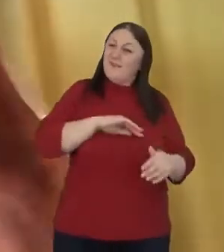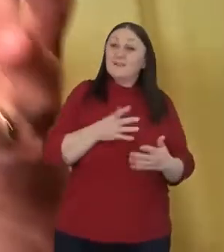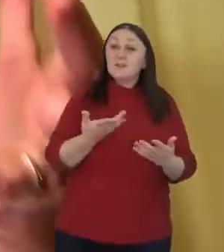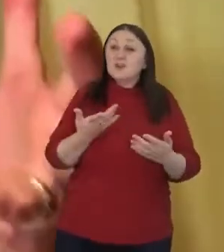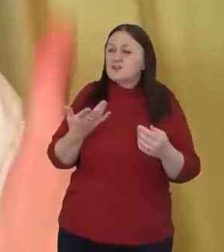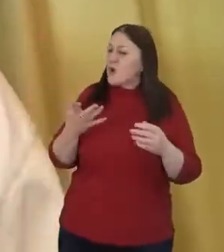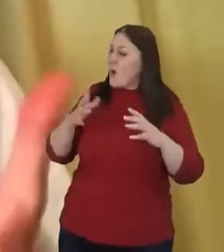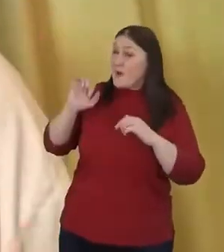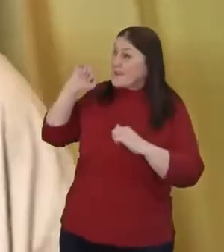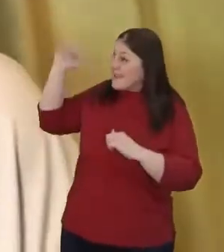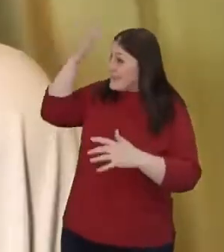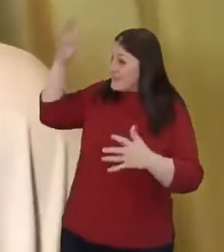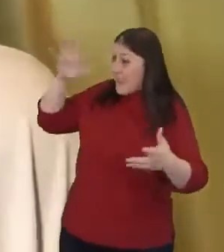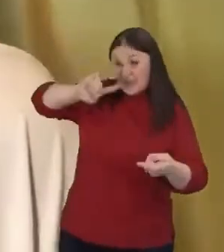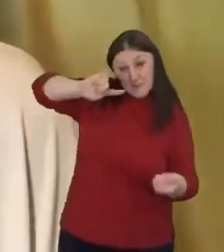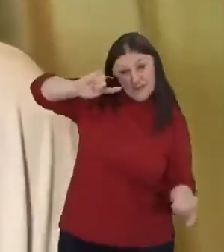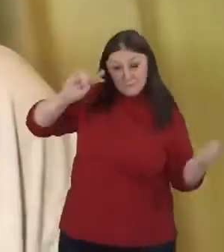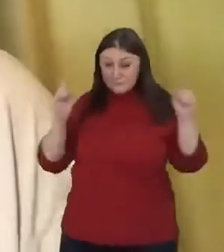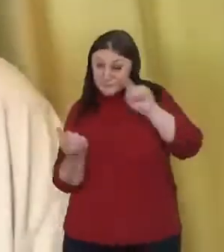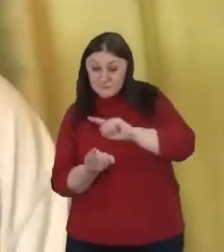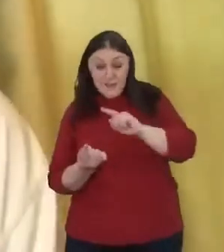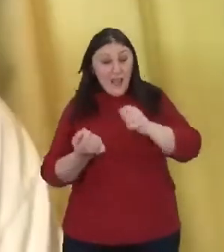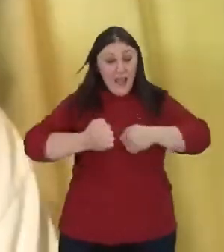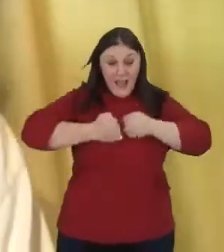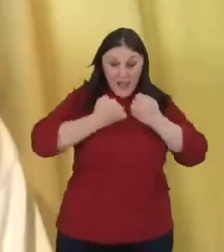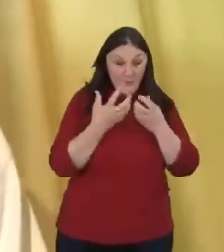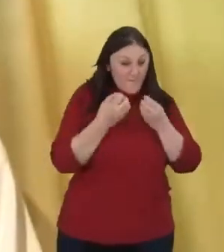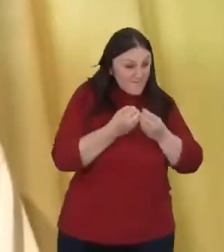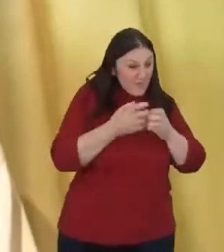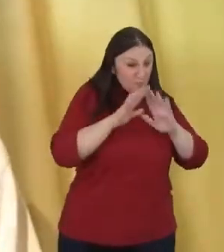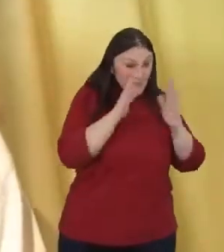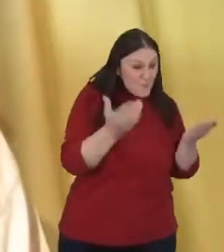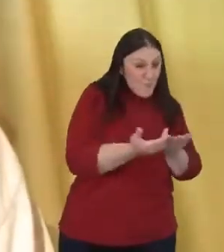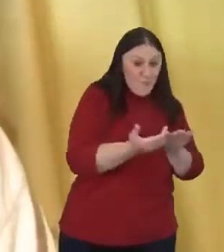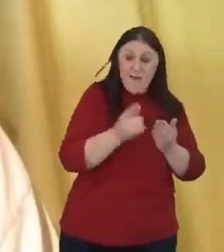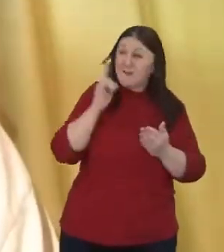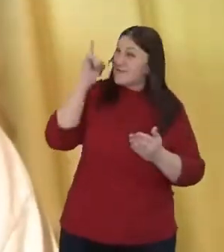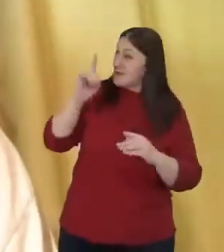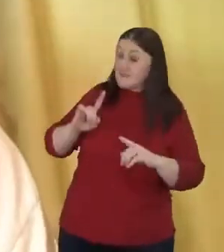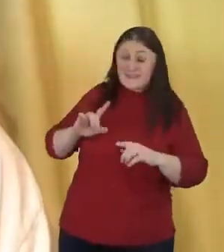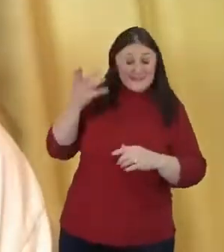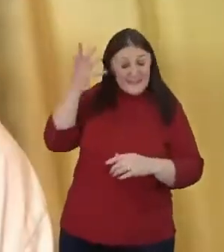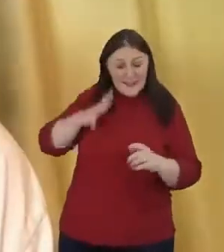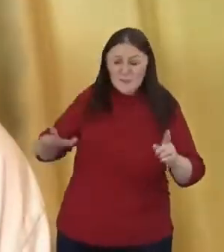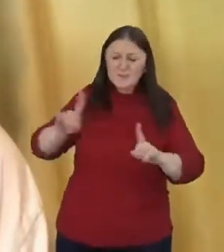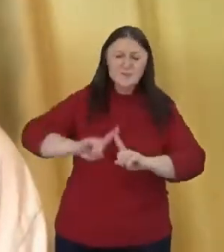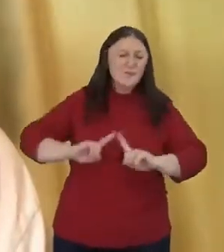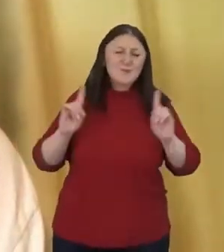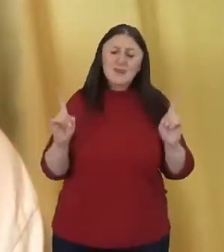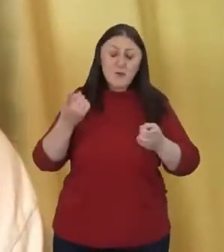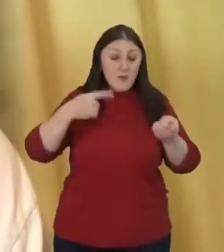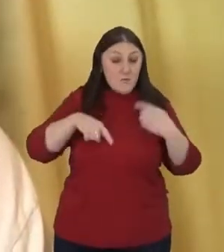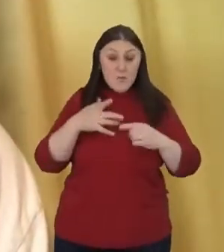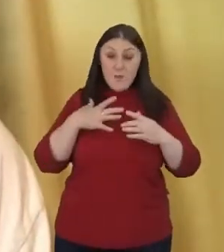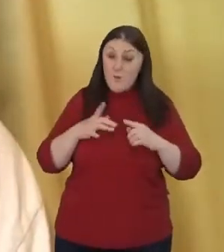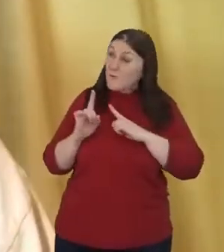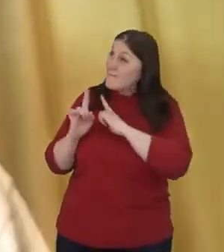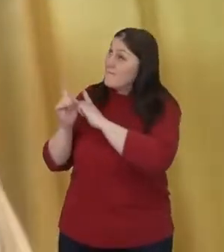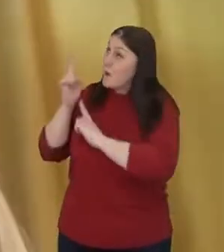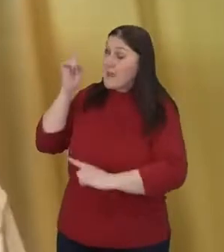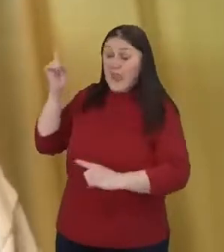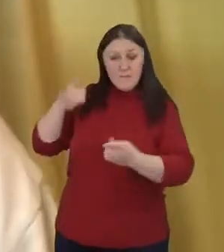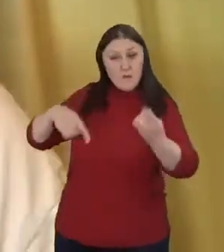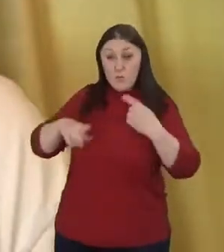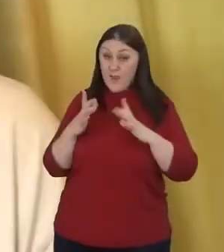different from the values that we're taught in our world. And so if we want to follow Jesus, I'm convinced we've got to be